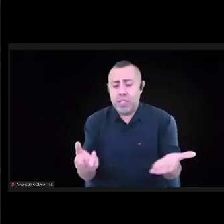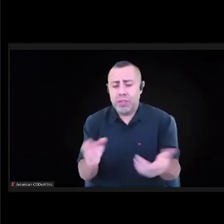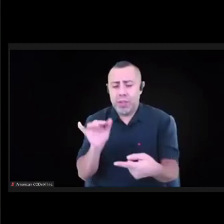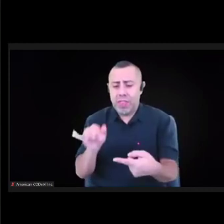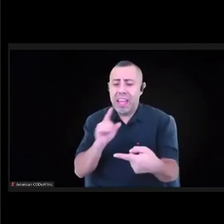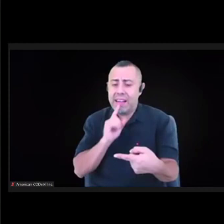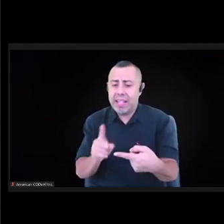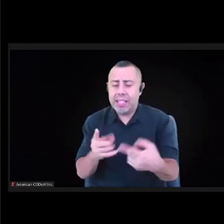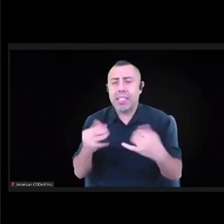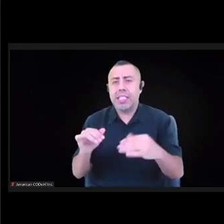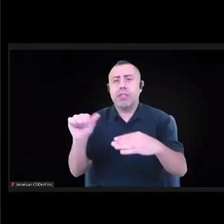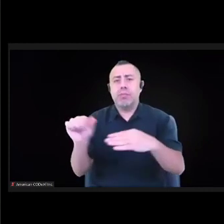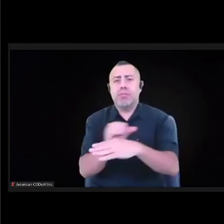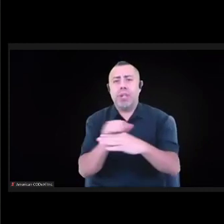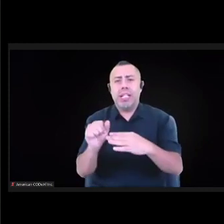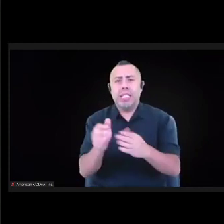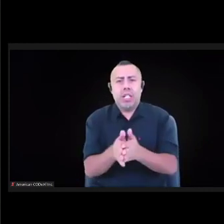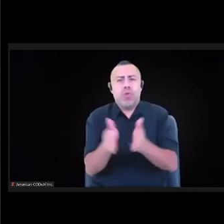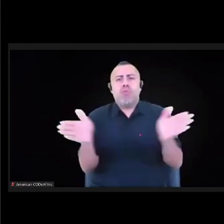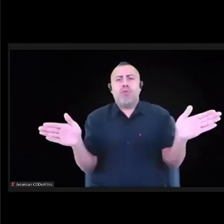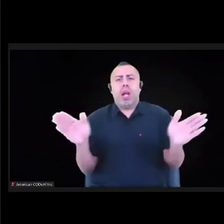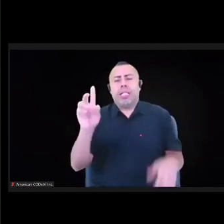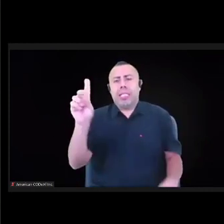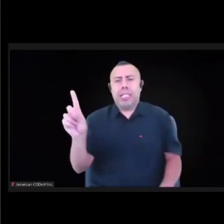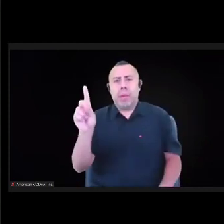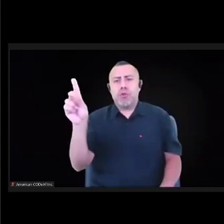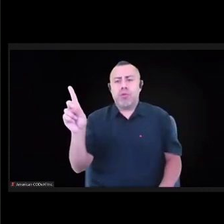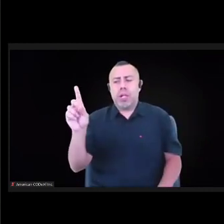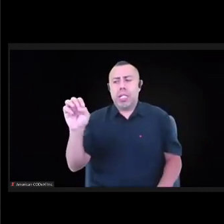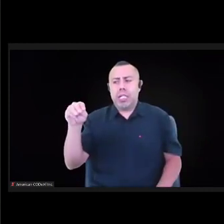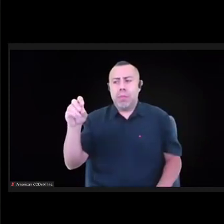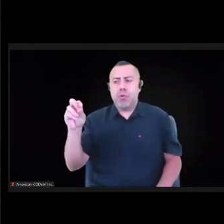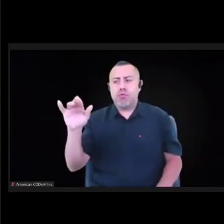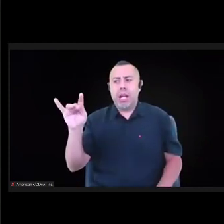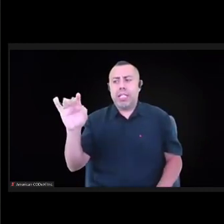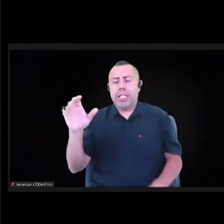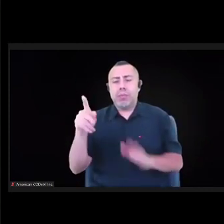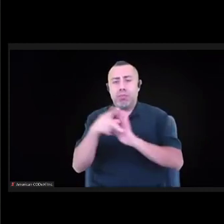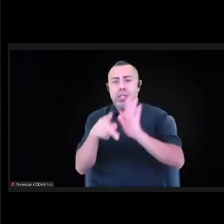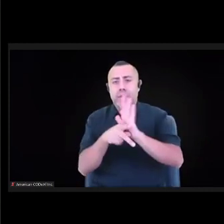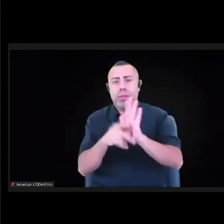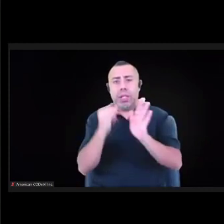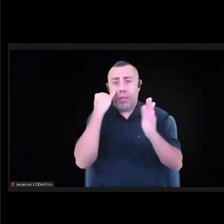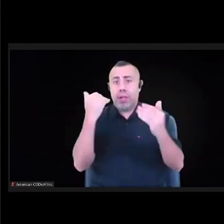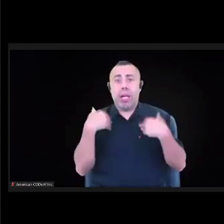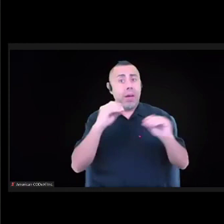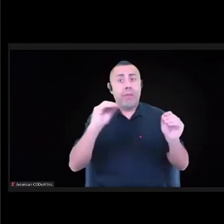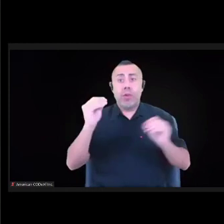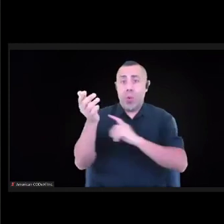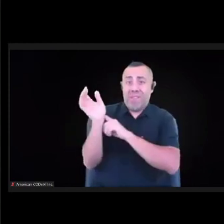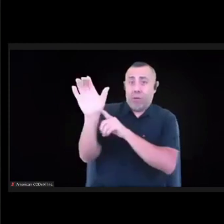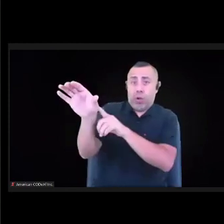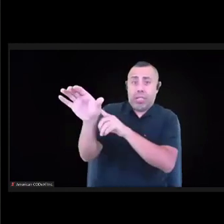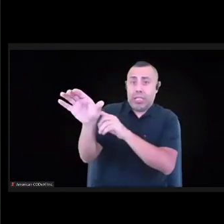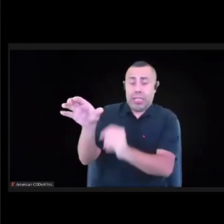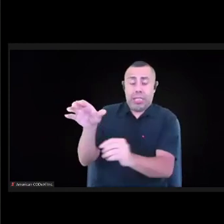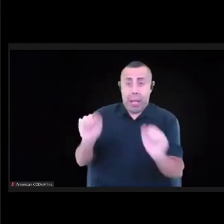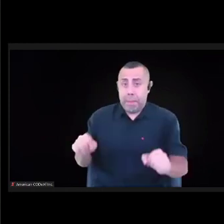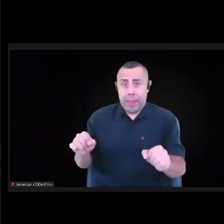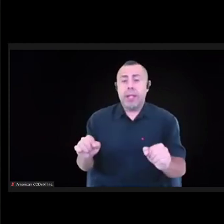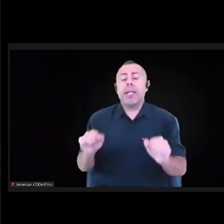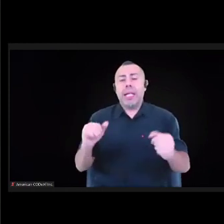practicing these broader democratic principles. And so if we don't have enforceability where you actually have shared equal power, maybe we practice